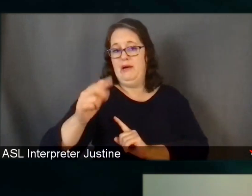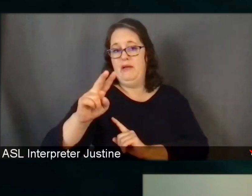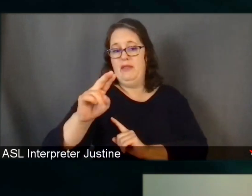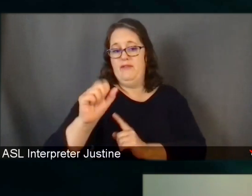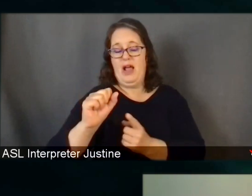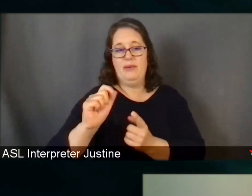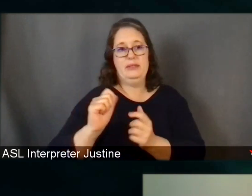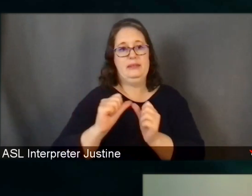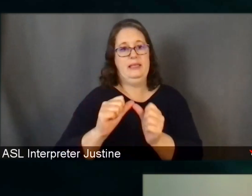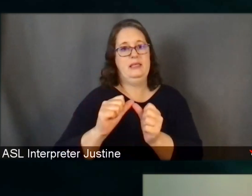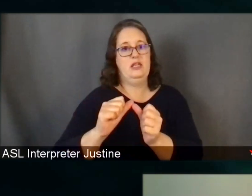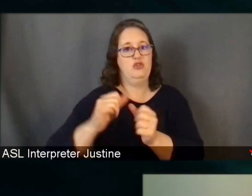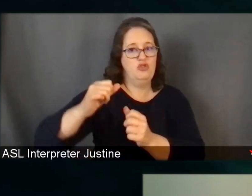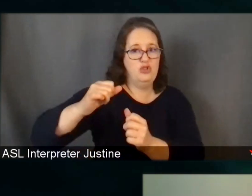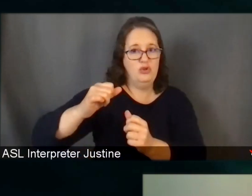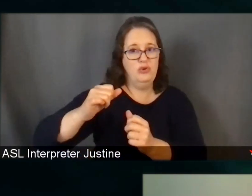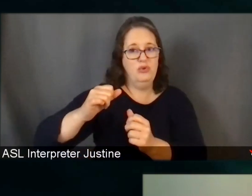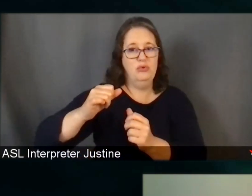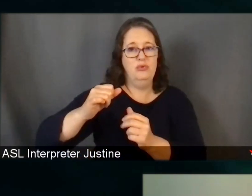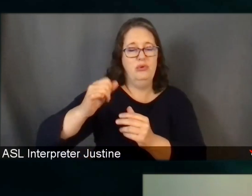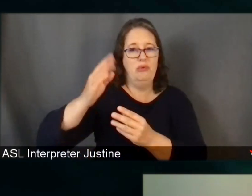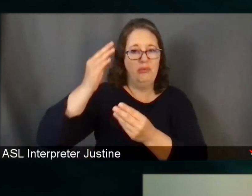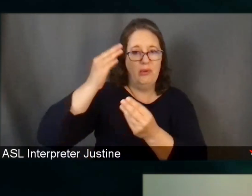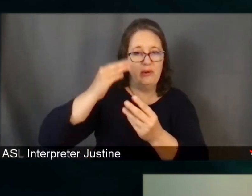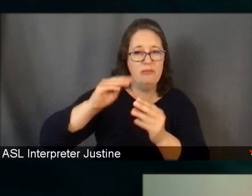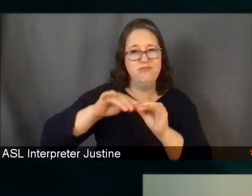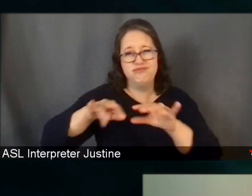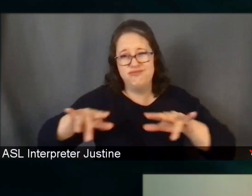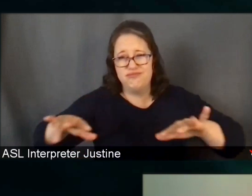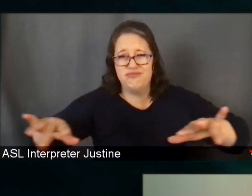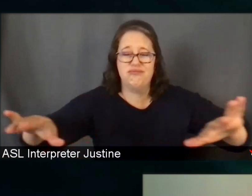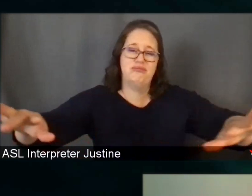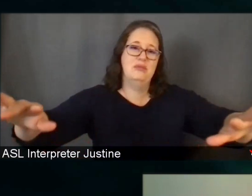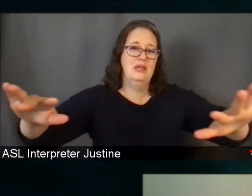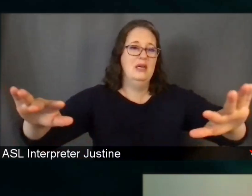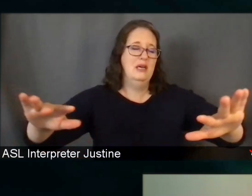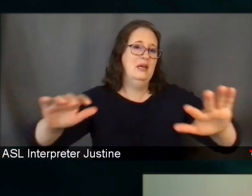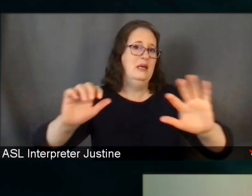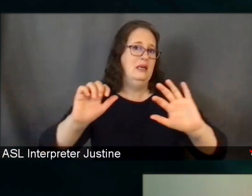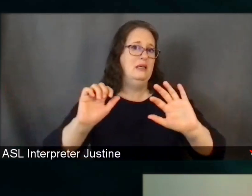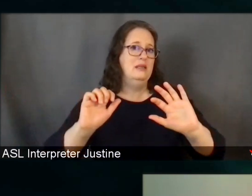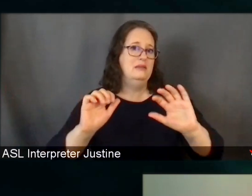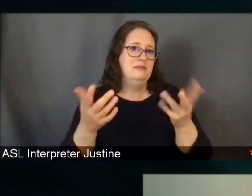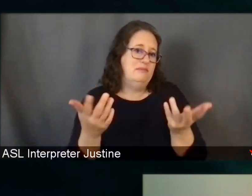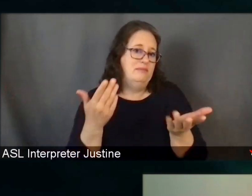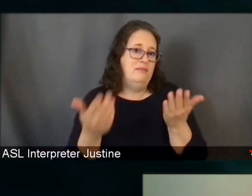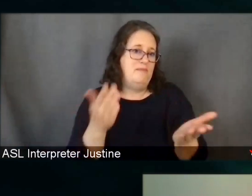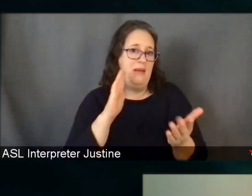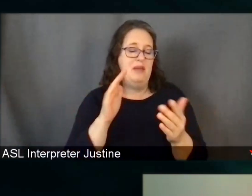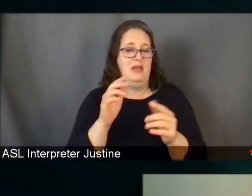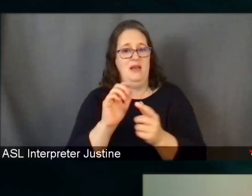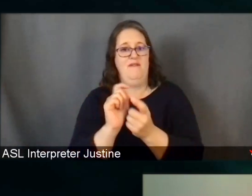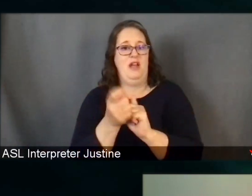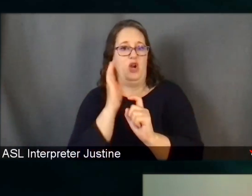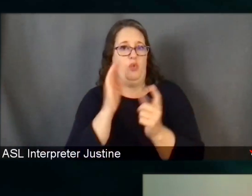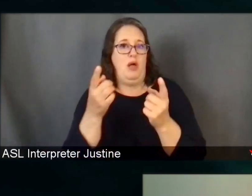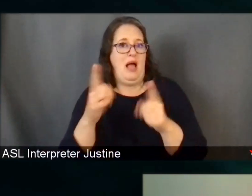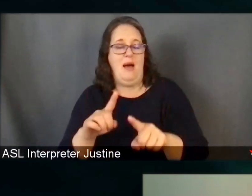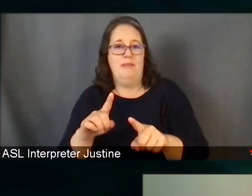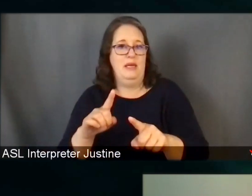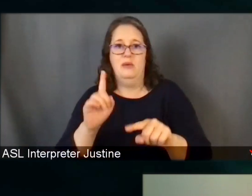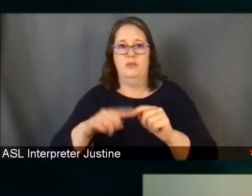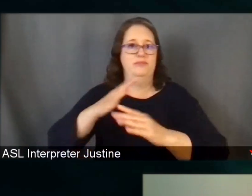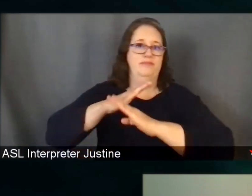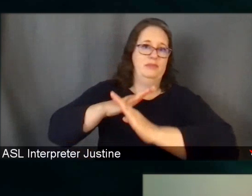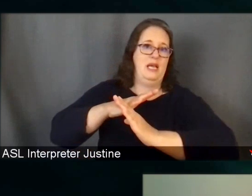circulate in our communities. So that is certainly one concern. Another concern is, is that communities that